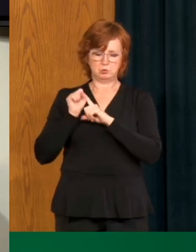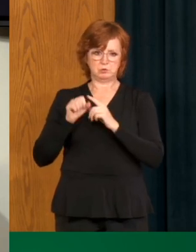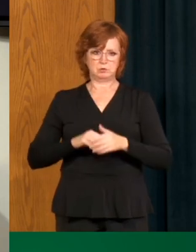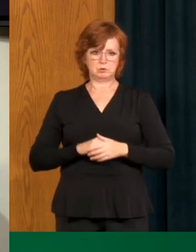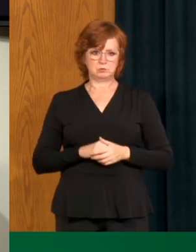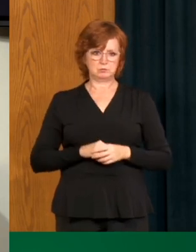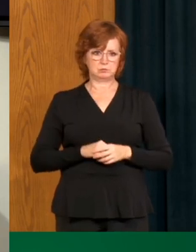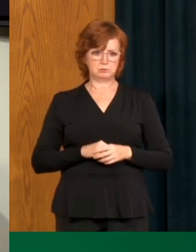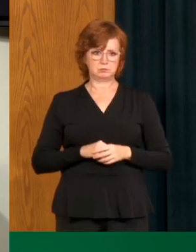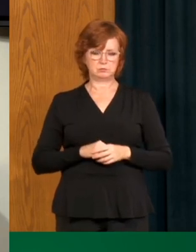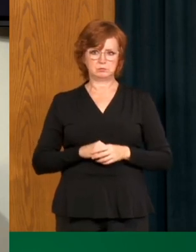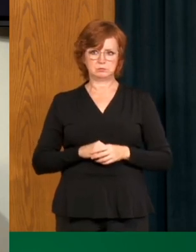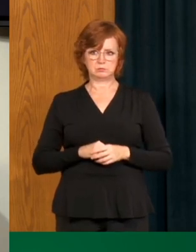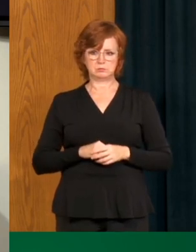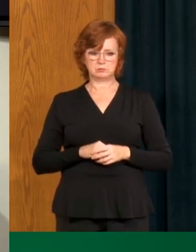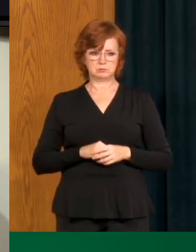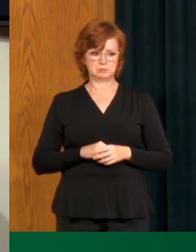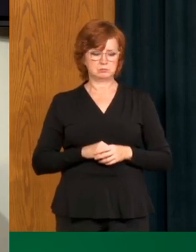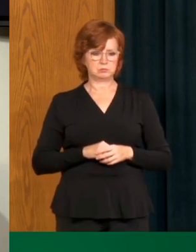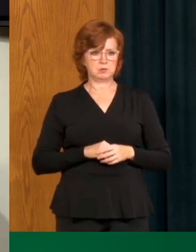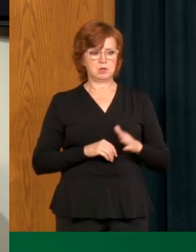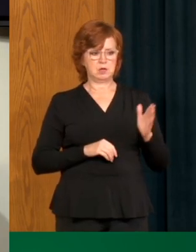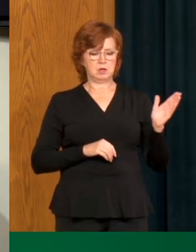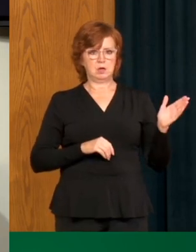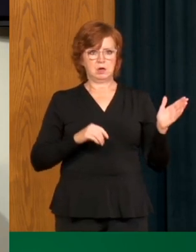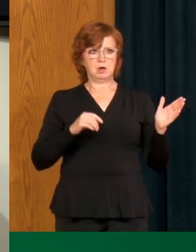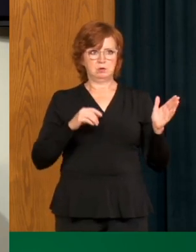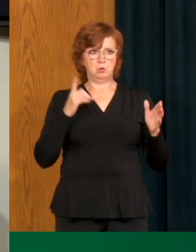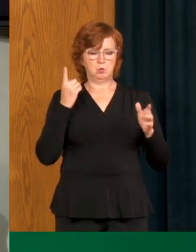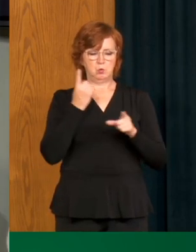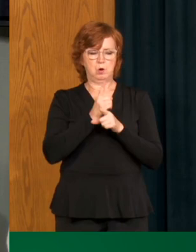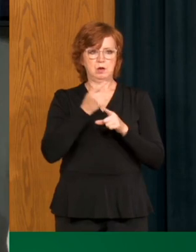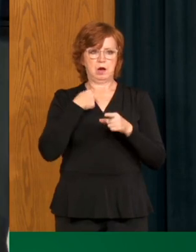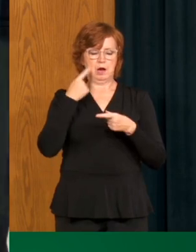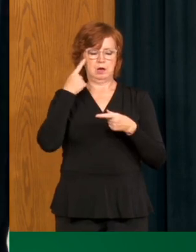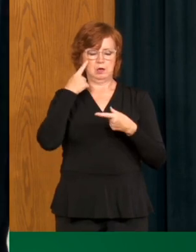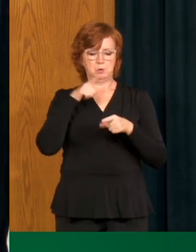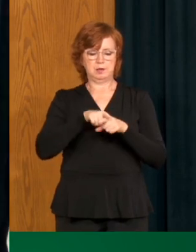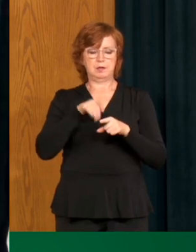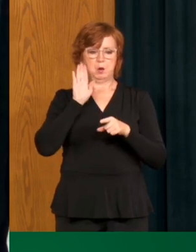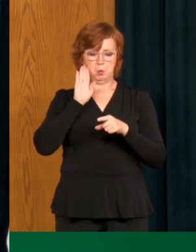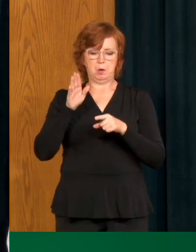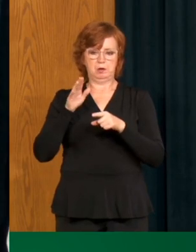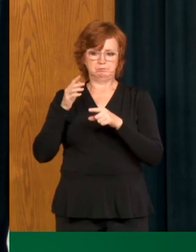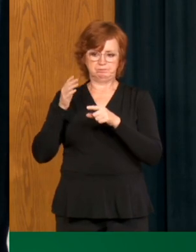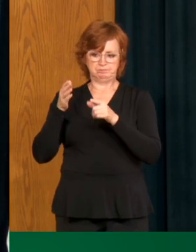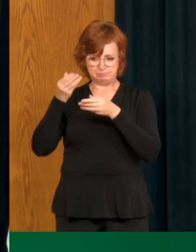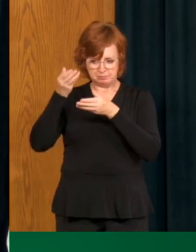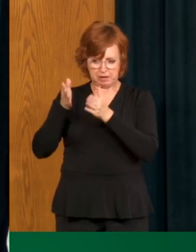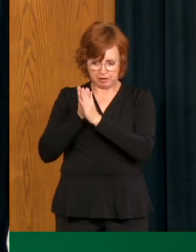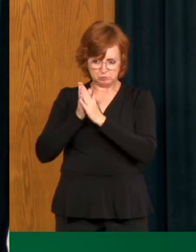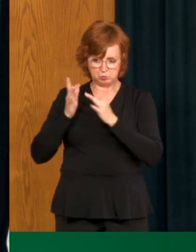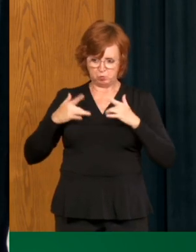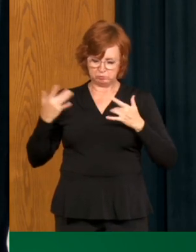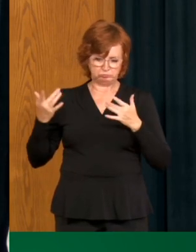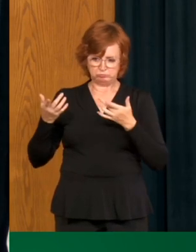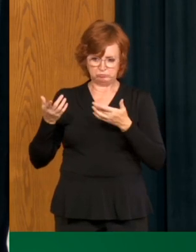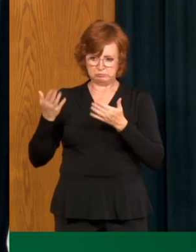as appropriate. Thank you. I'm sure there will be that follow up. And what's most disturbing to me is